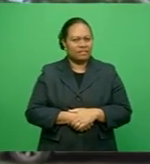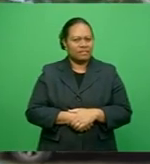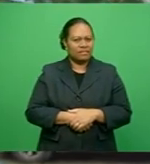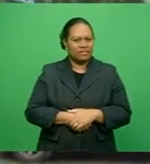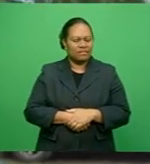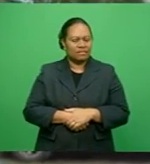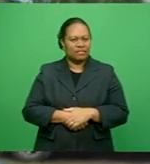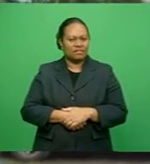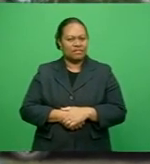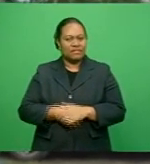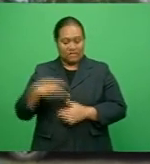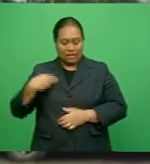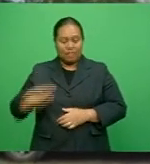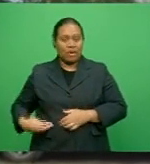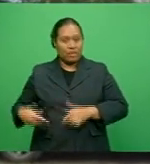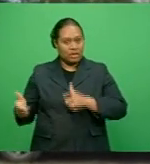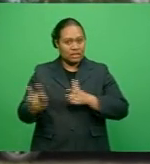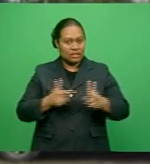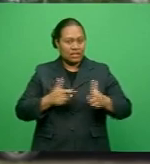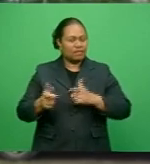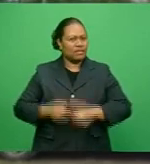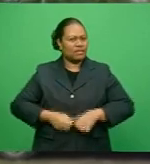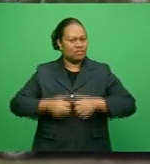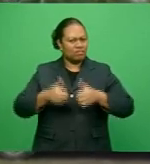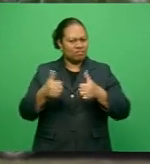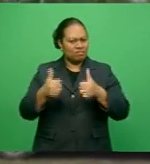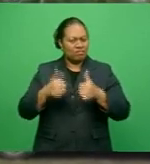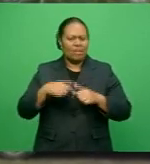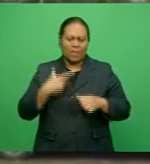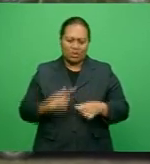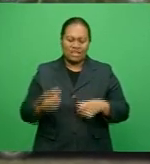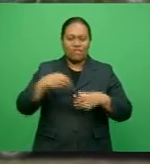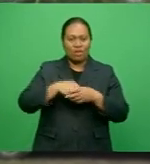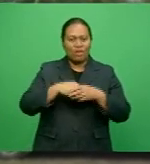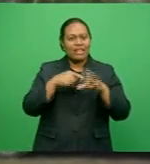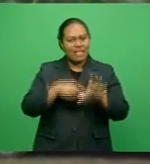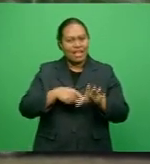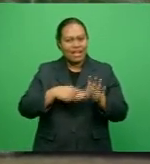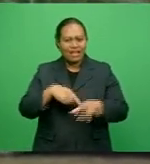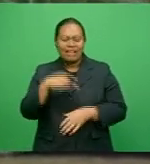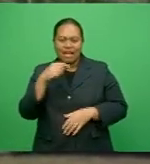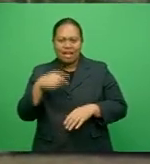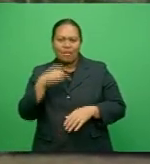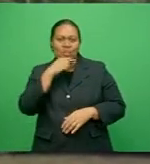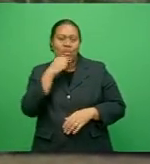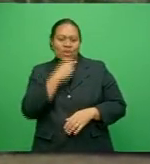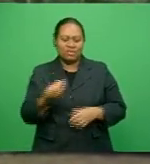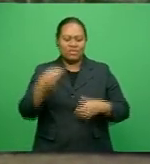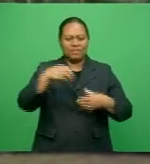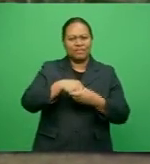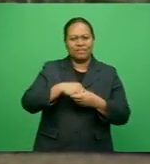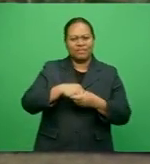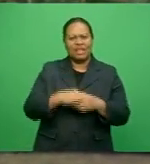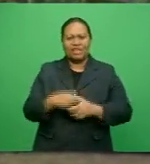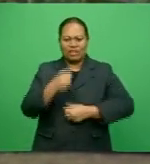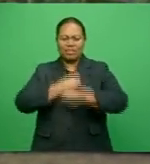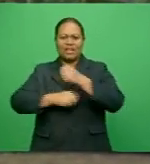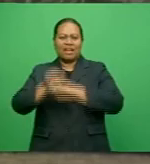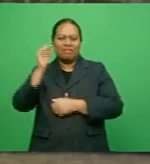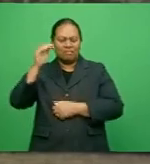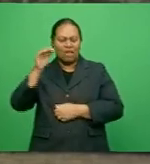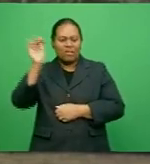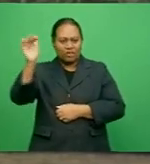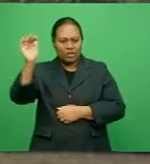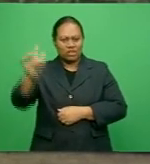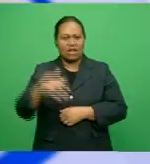The Maris Sevens is an avenue to nurture young players who have a high chance of joining the national or overseas teams in the near